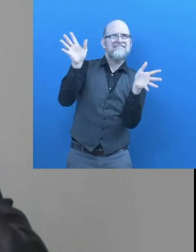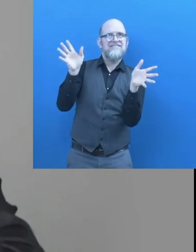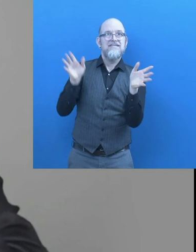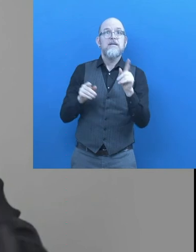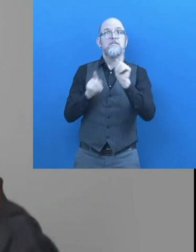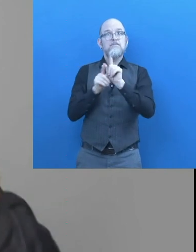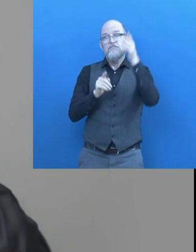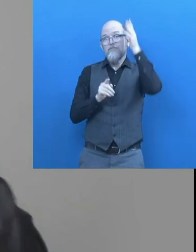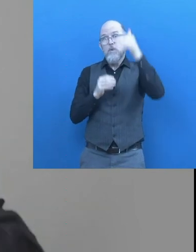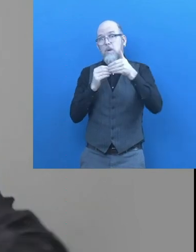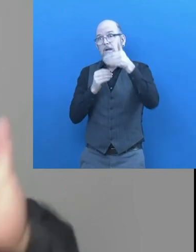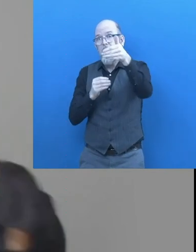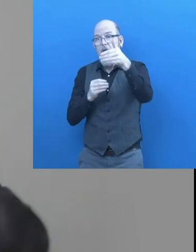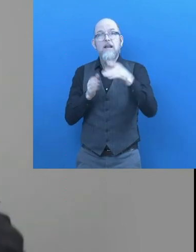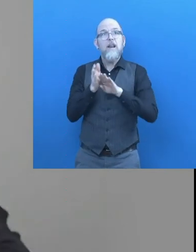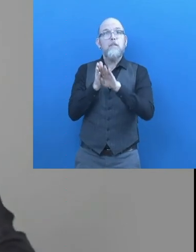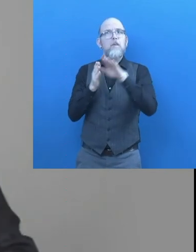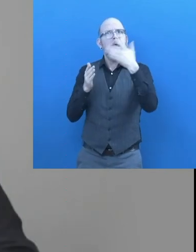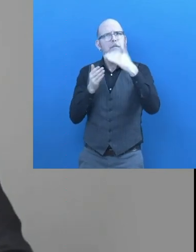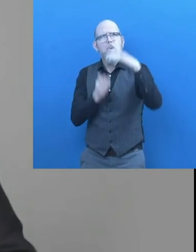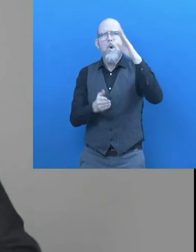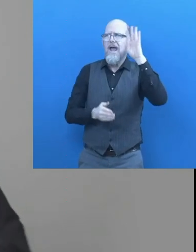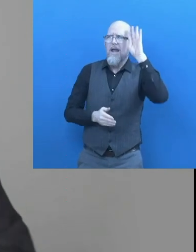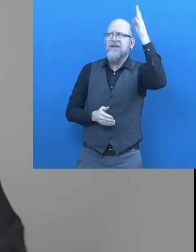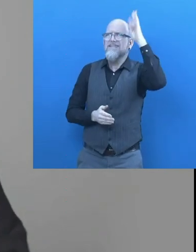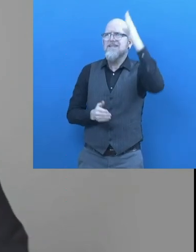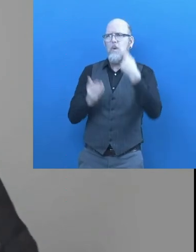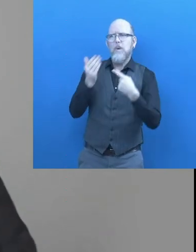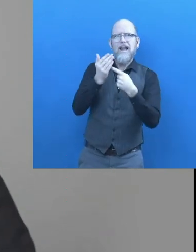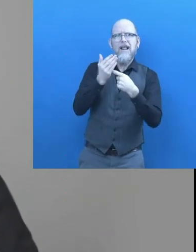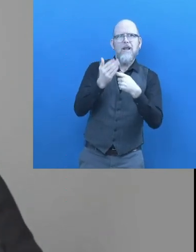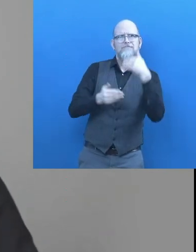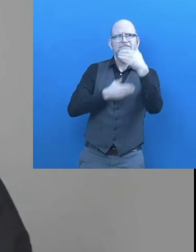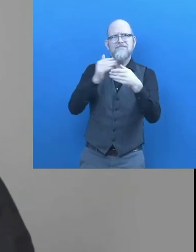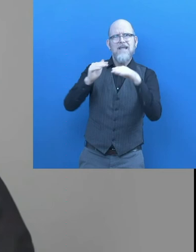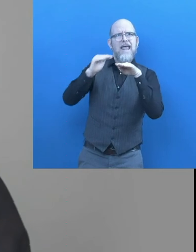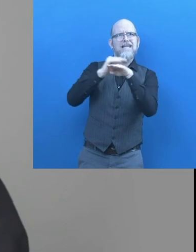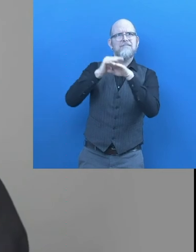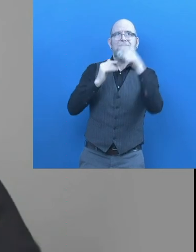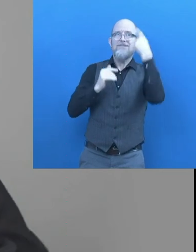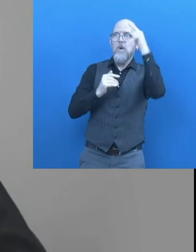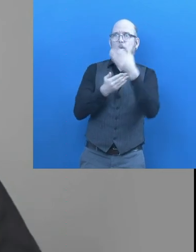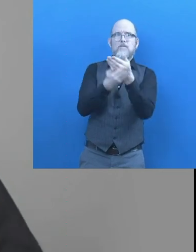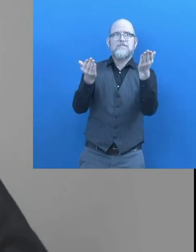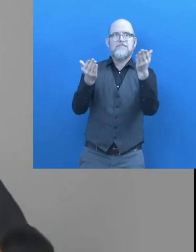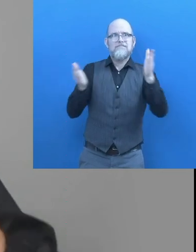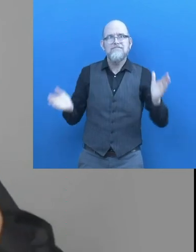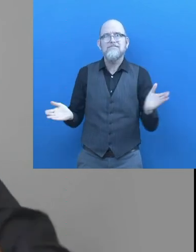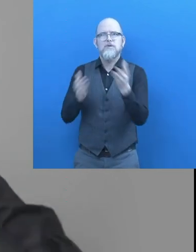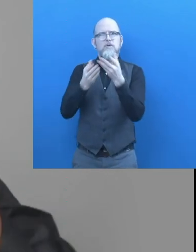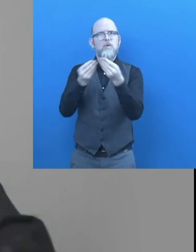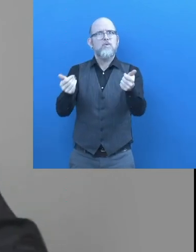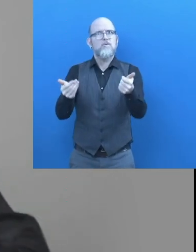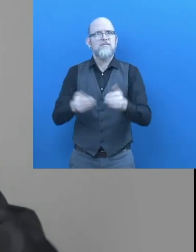facilitating access to the Internet in all the corners of Colombia. Further development requires